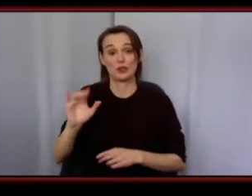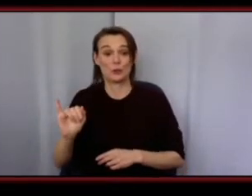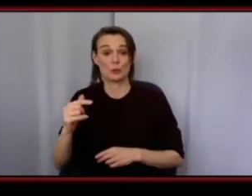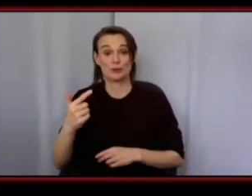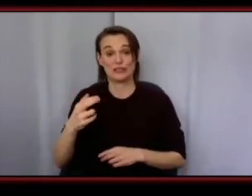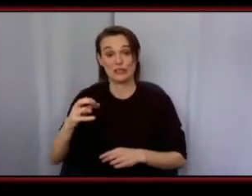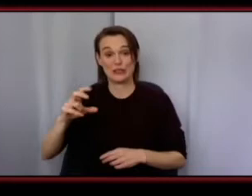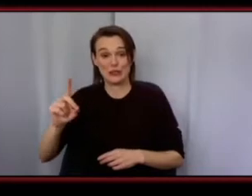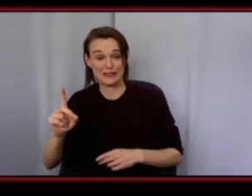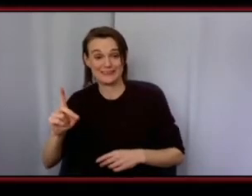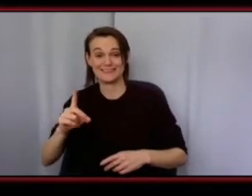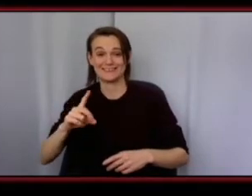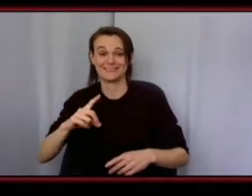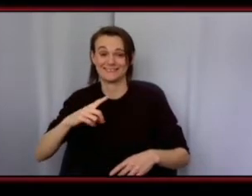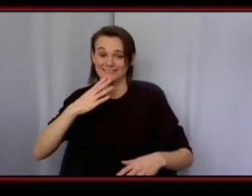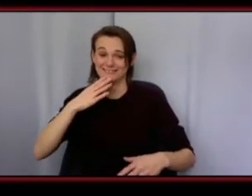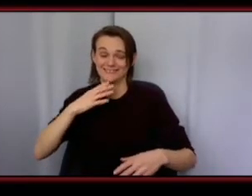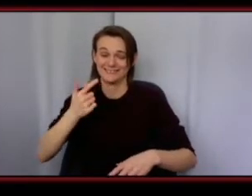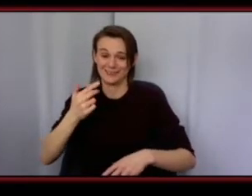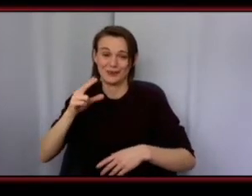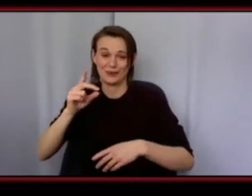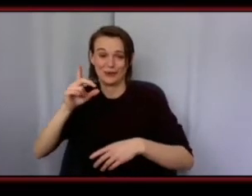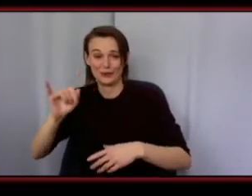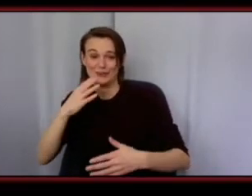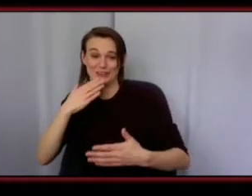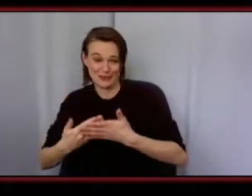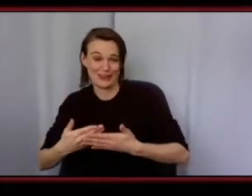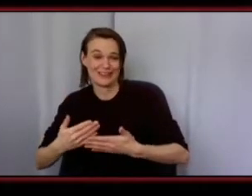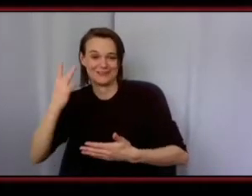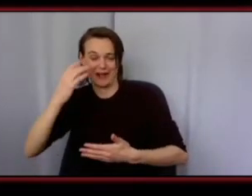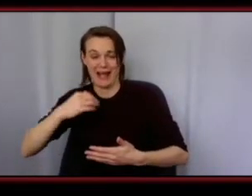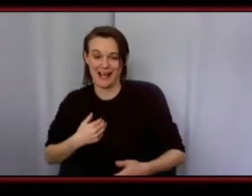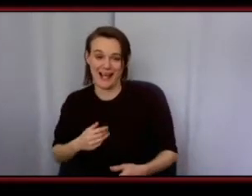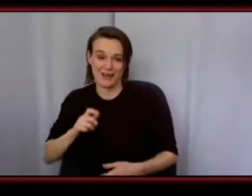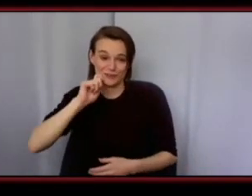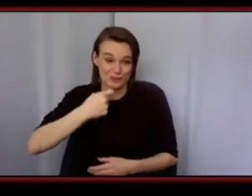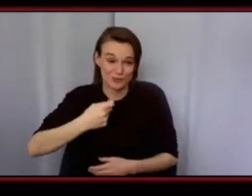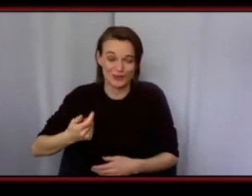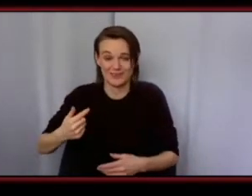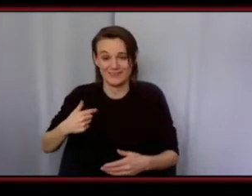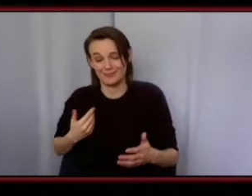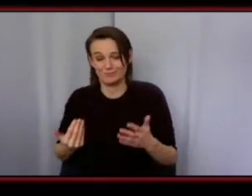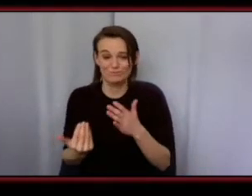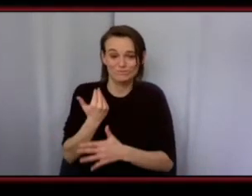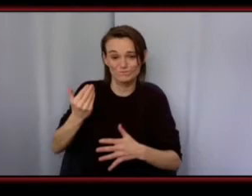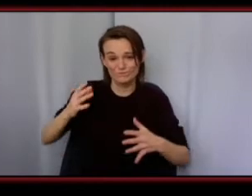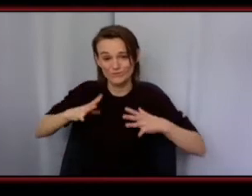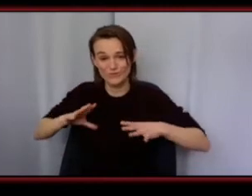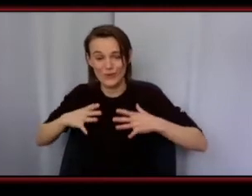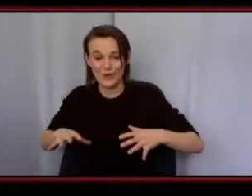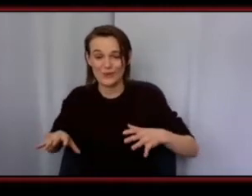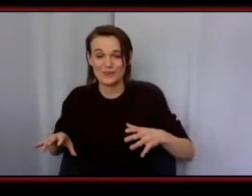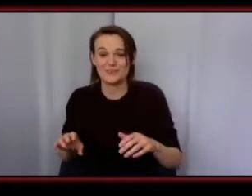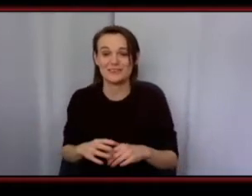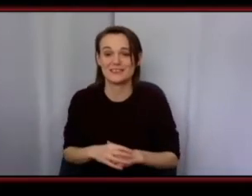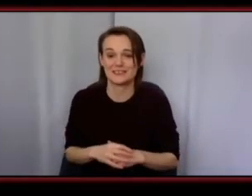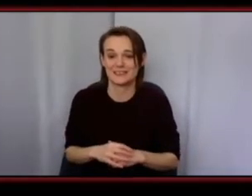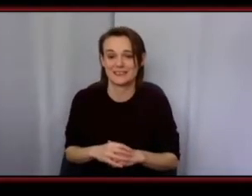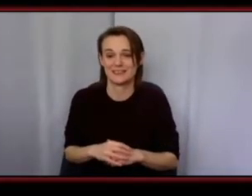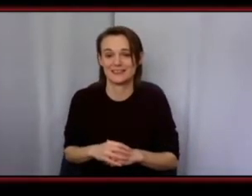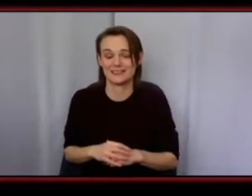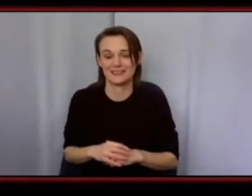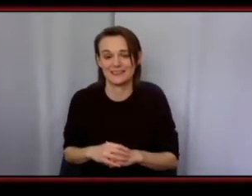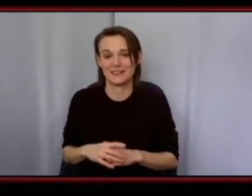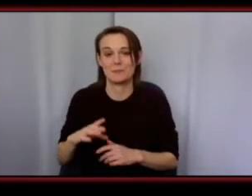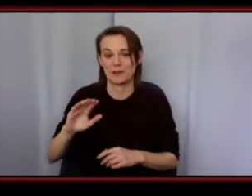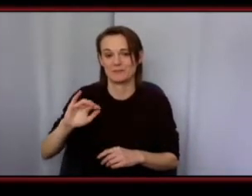nickname because i had all that i was always cool i guess i always had the fresh fresh goods fresh clothes so yeah that's uh like uh